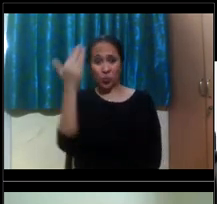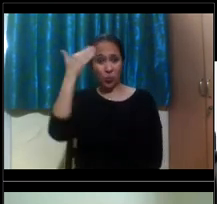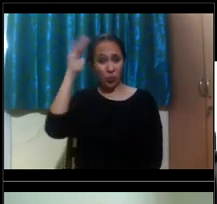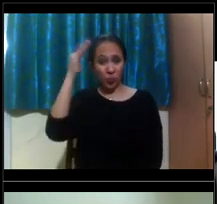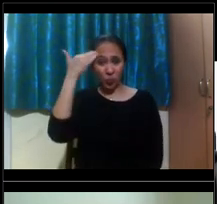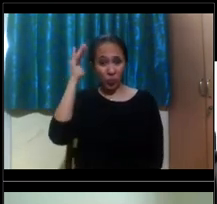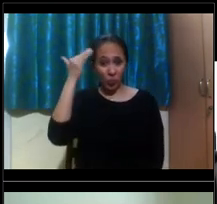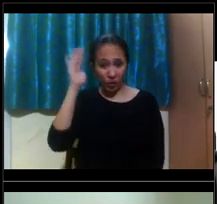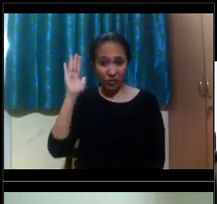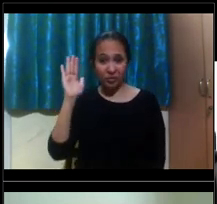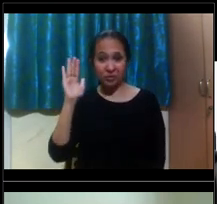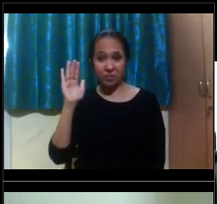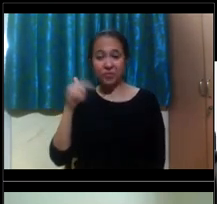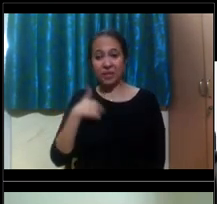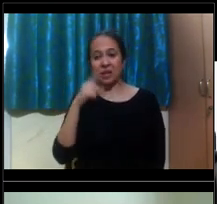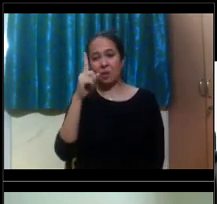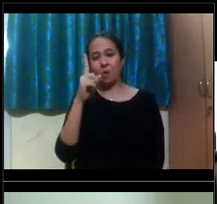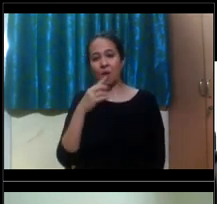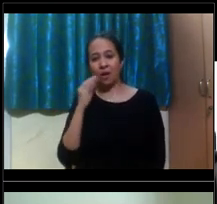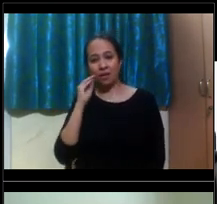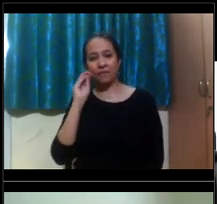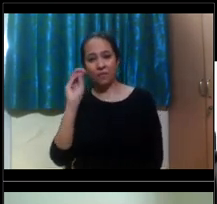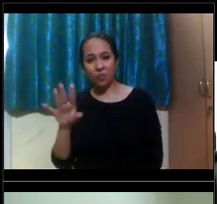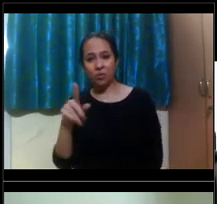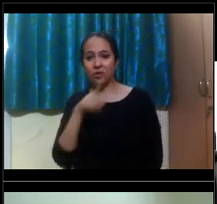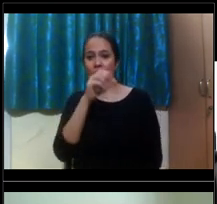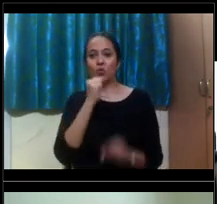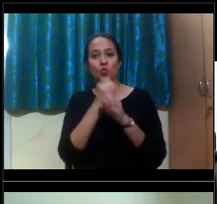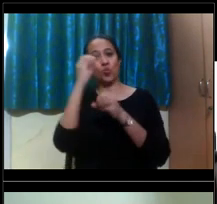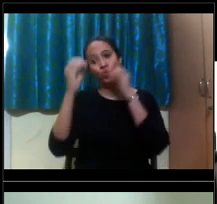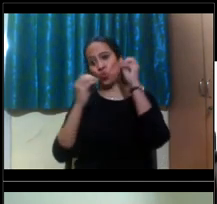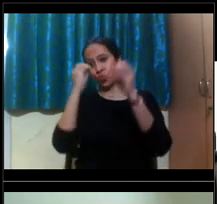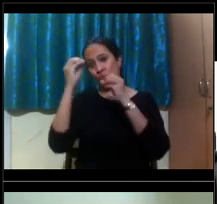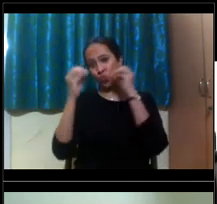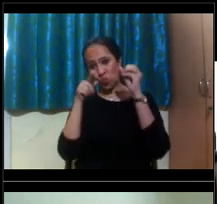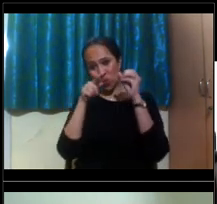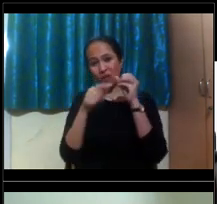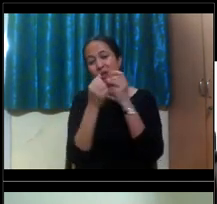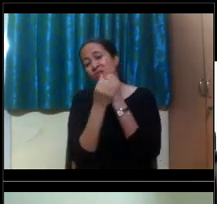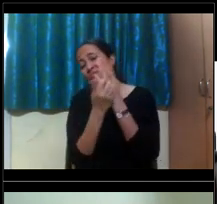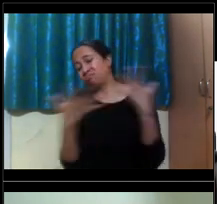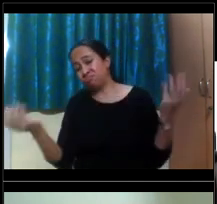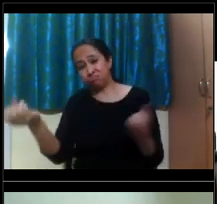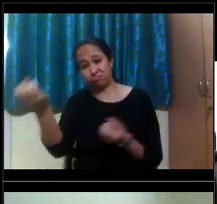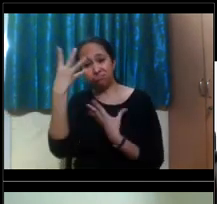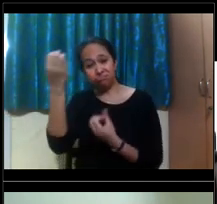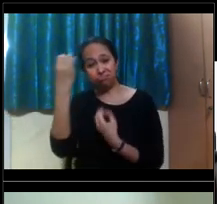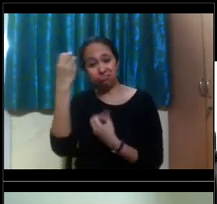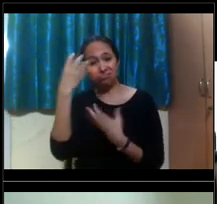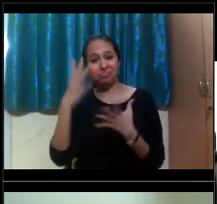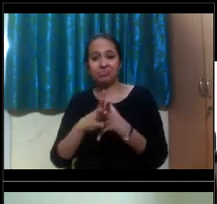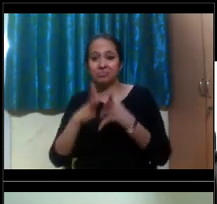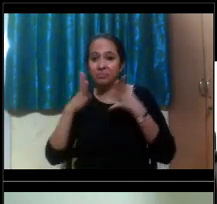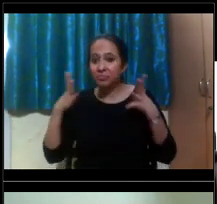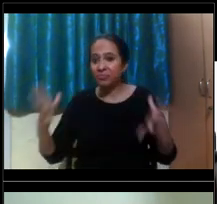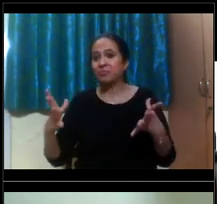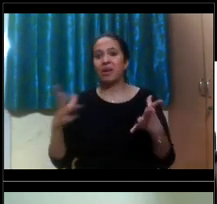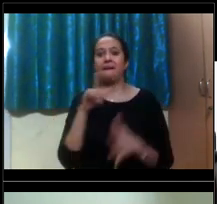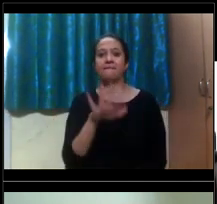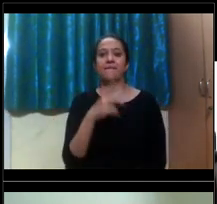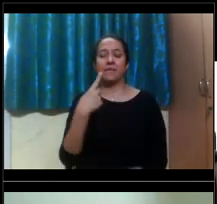I would recommend that you first go to Google, but that's where you'll find a lot of your answers. If not, you can always